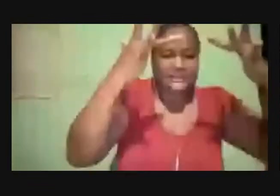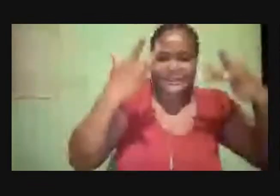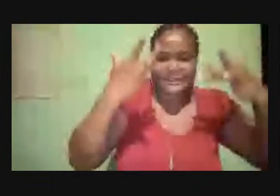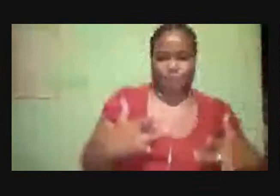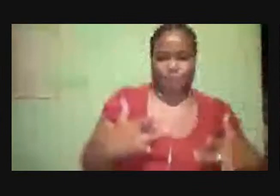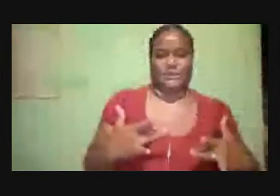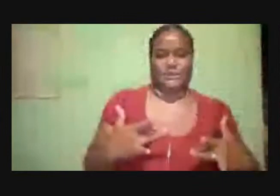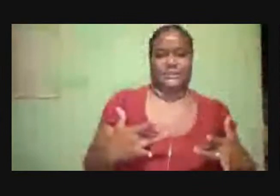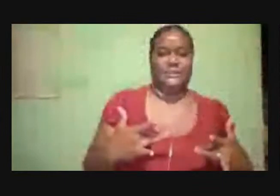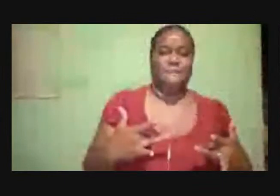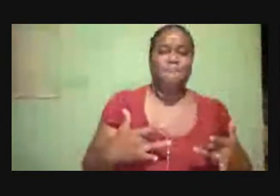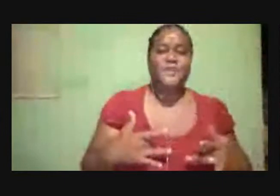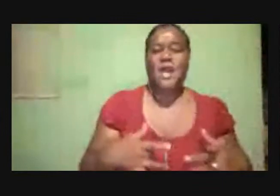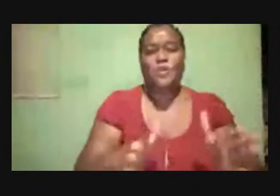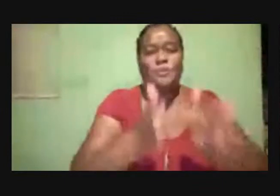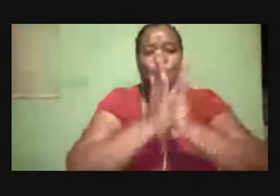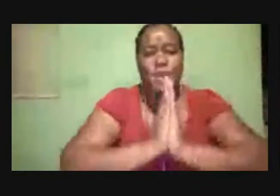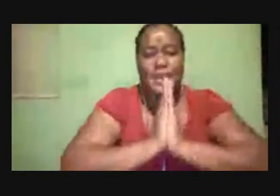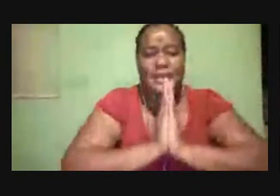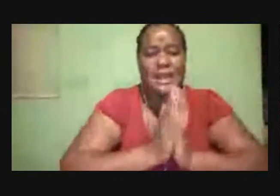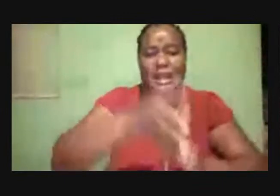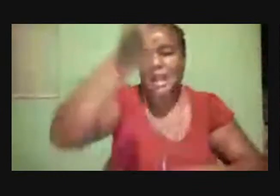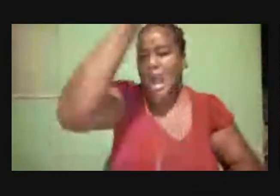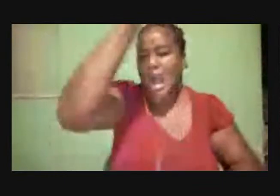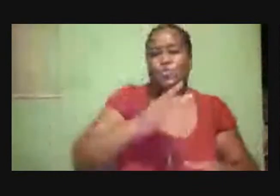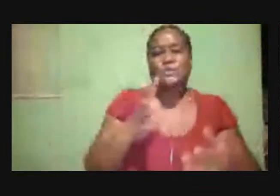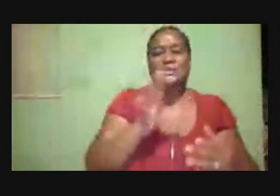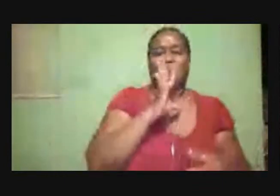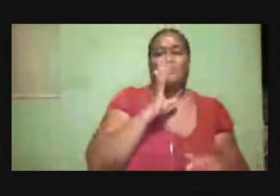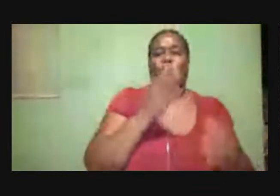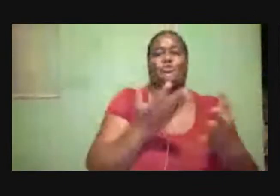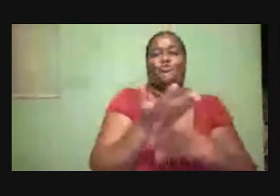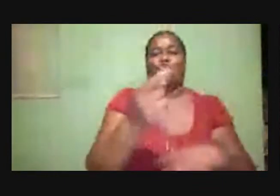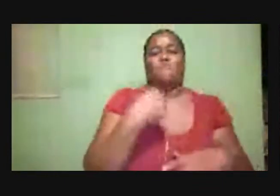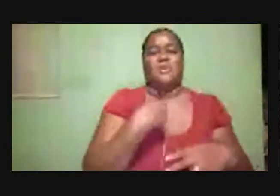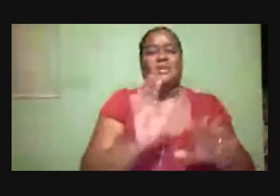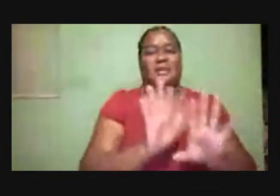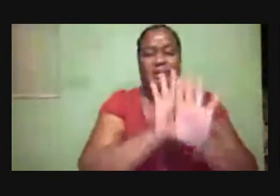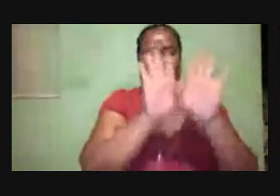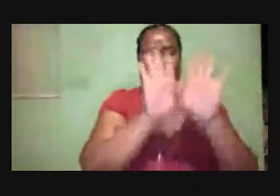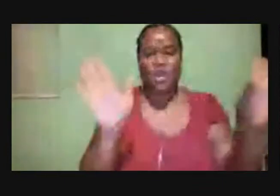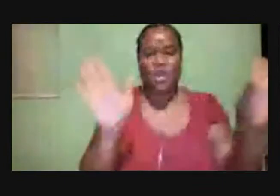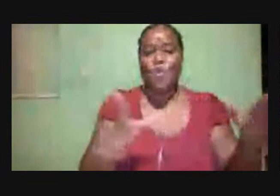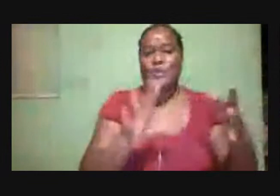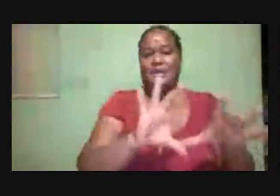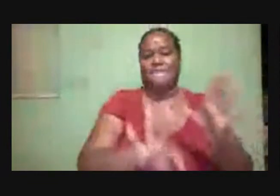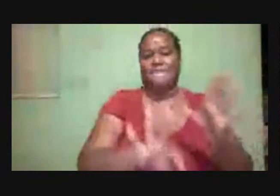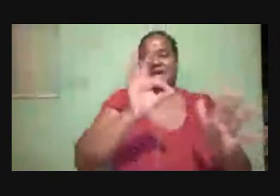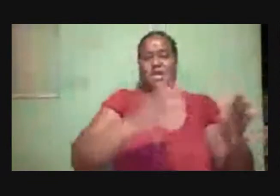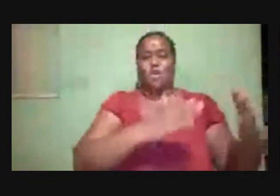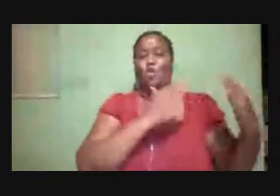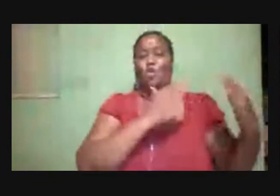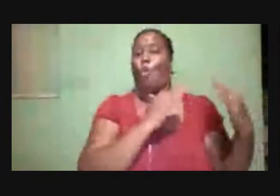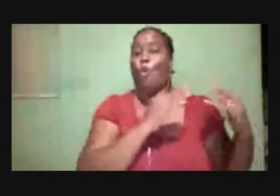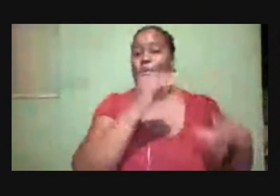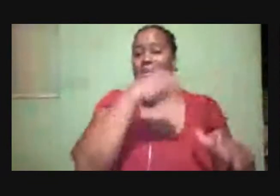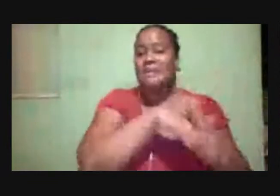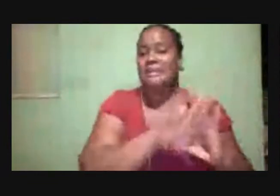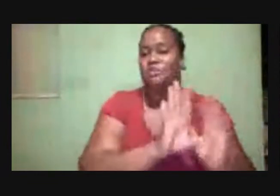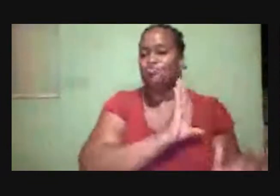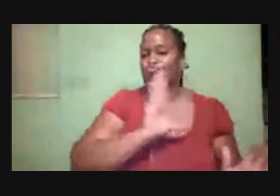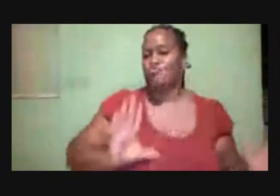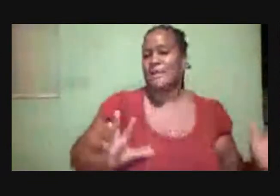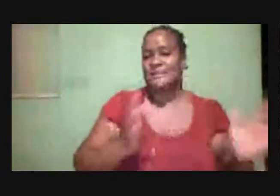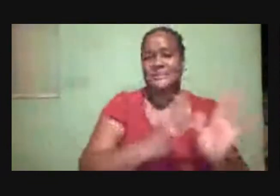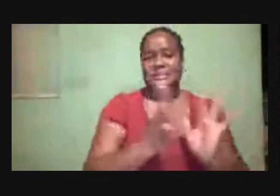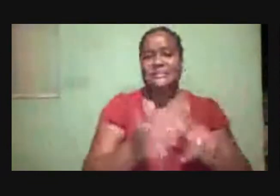And at the end of the day We can find hope In Christ Jesus Let us pray Lord, we thank you